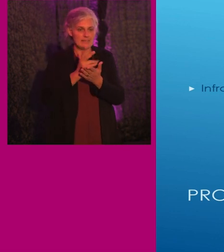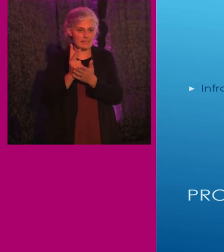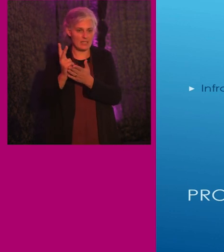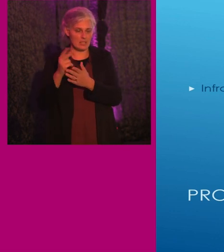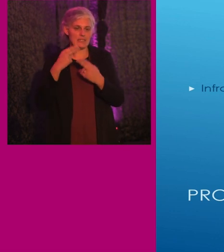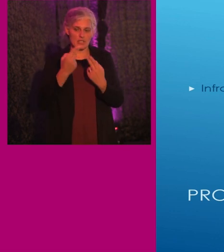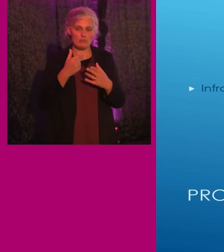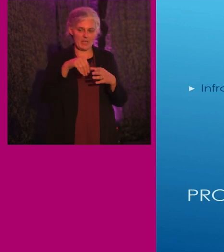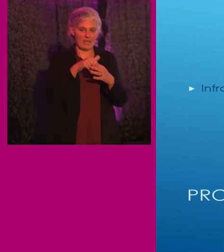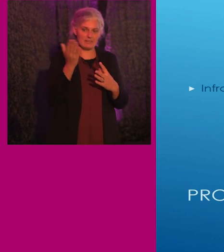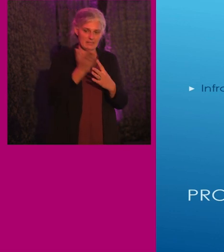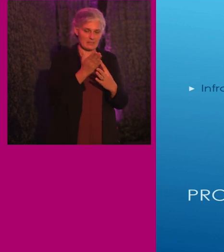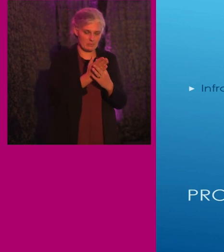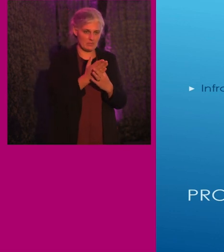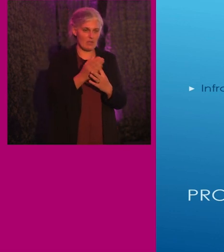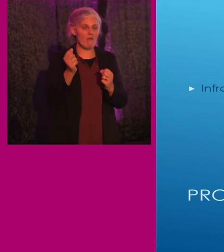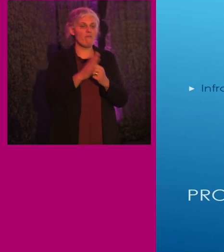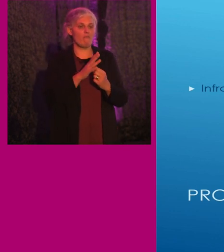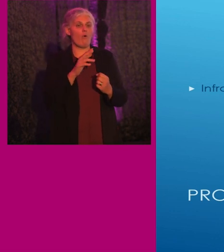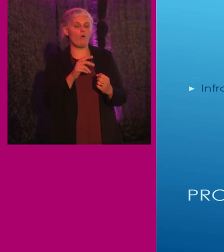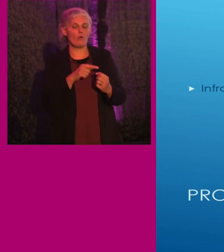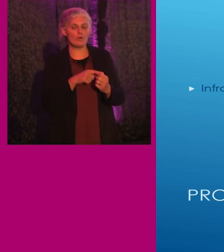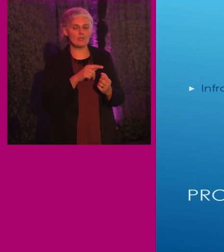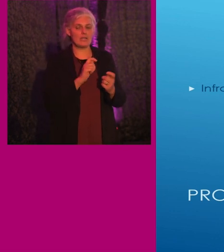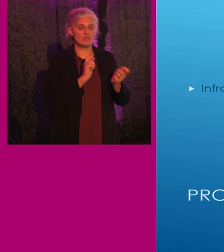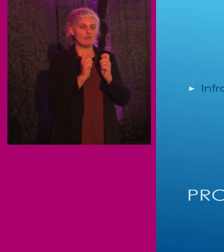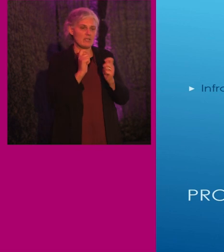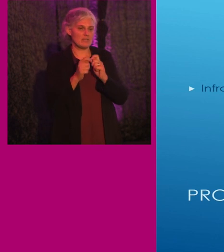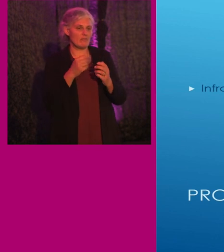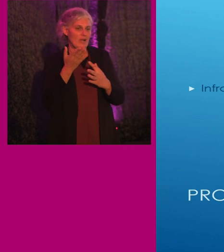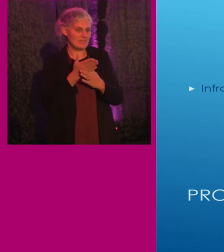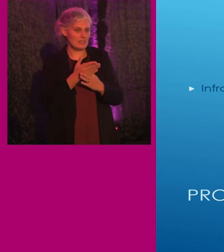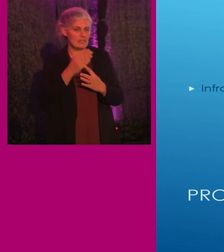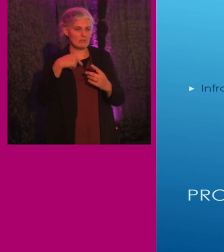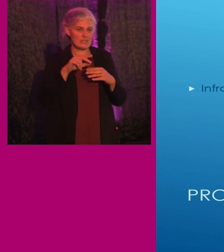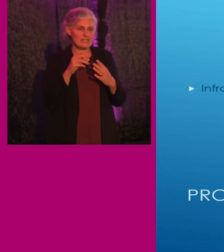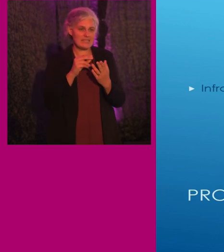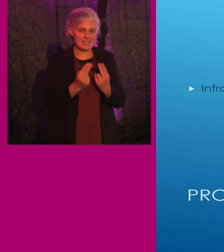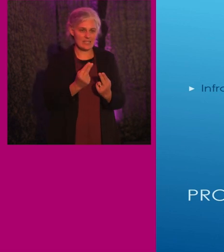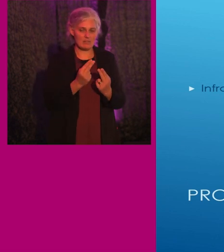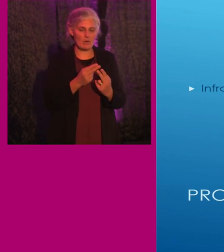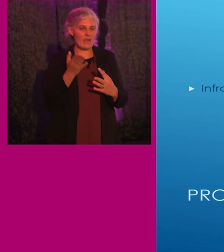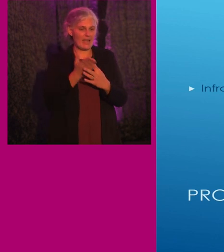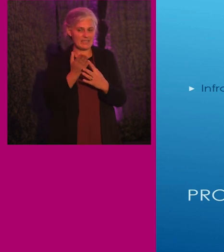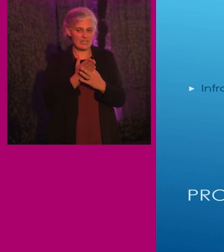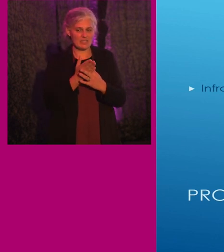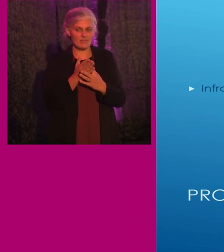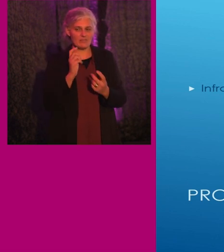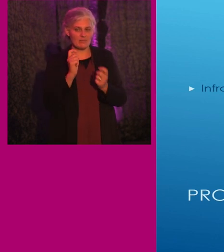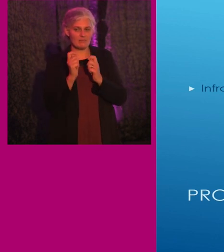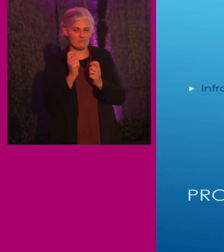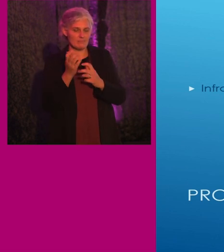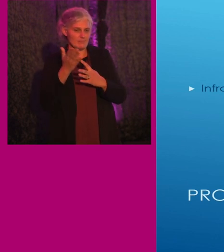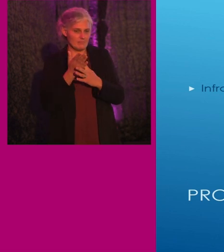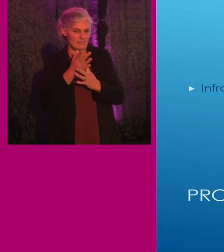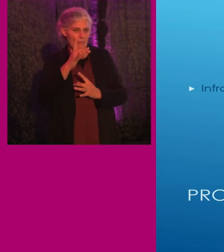accessible. For alterations that affect usability, the altered portion is required to be accessible to the maximum